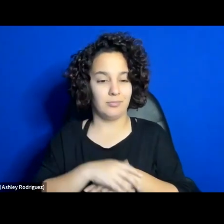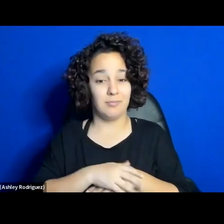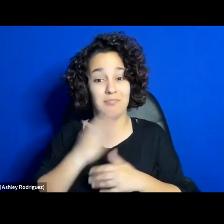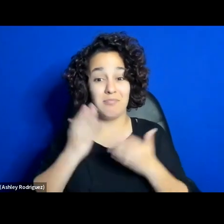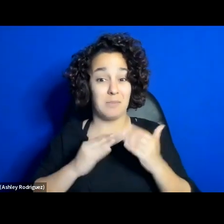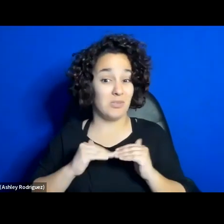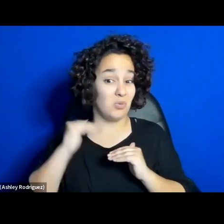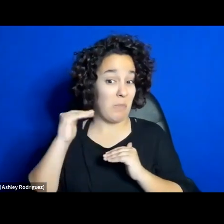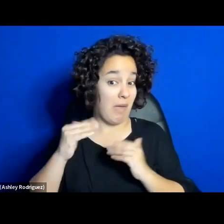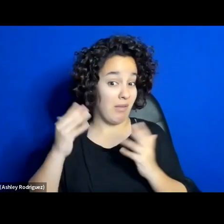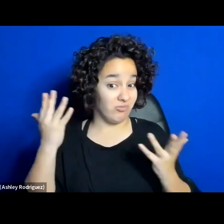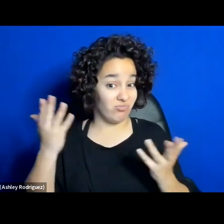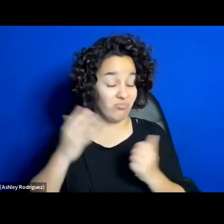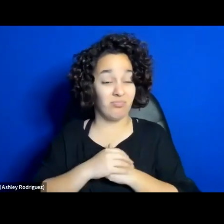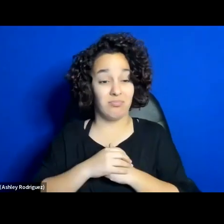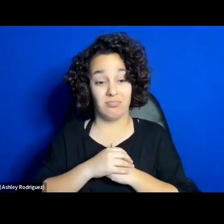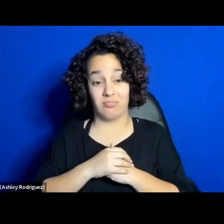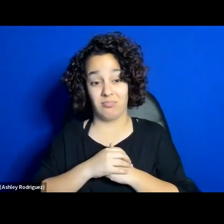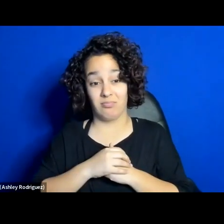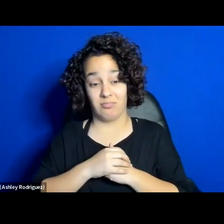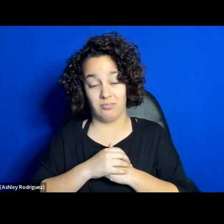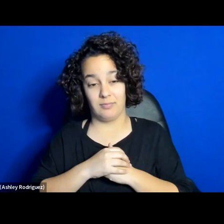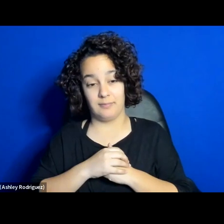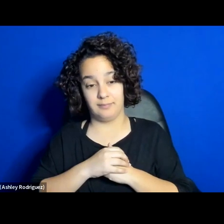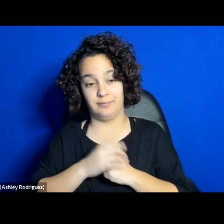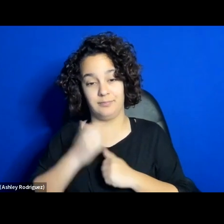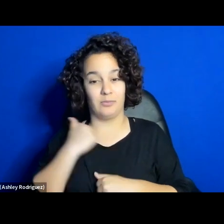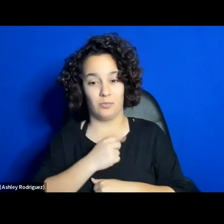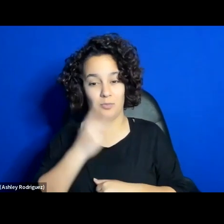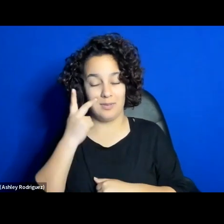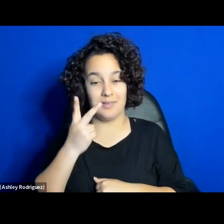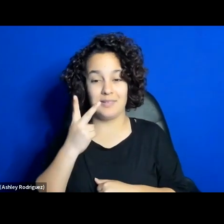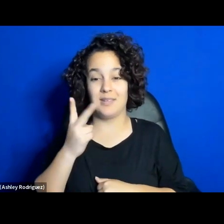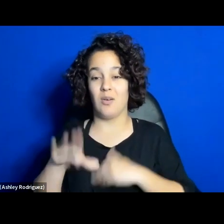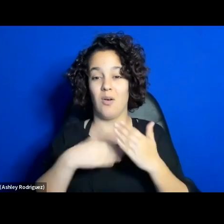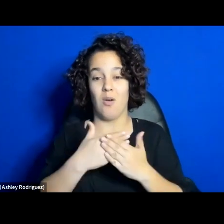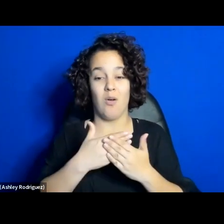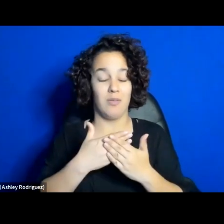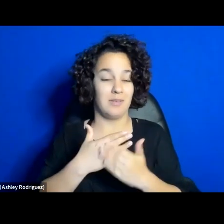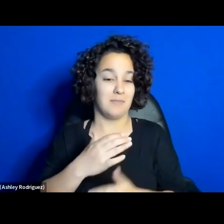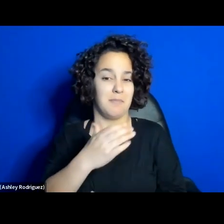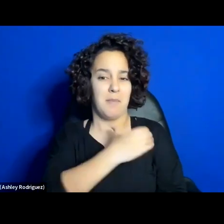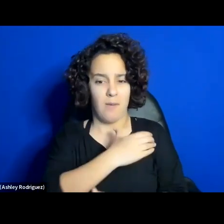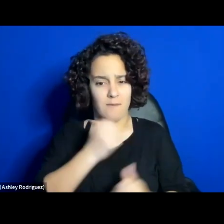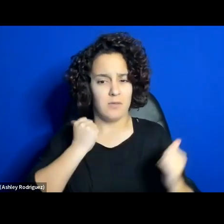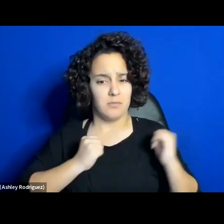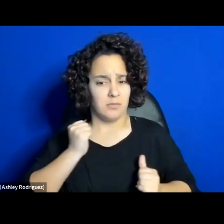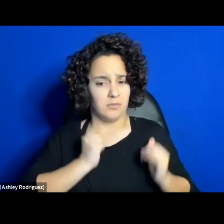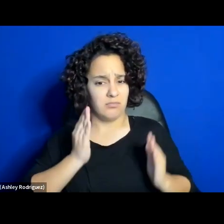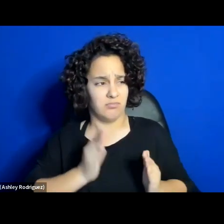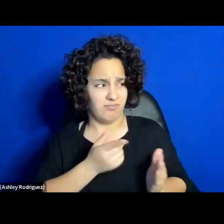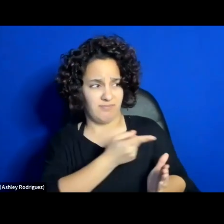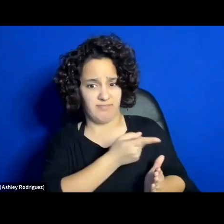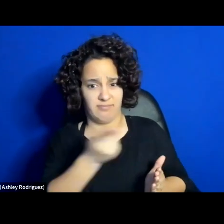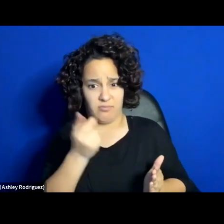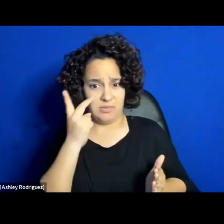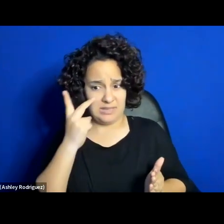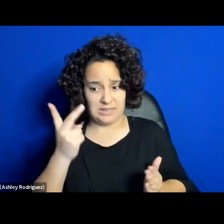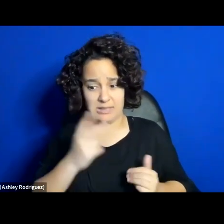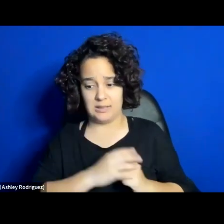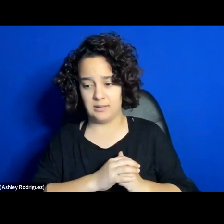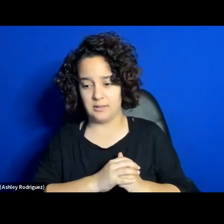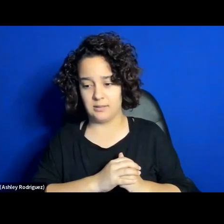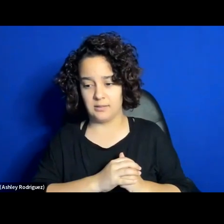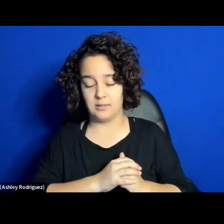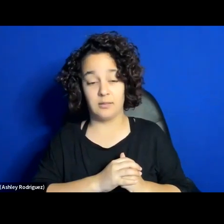much. Maybe we see that all these powerful performative acts are going on, you know, in various spaces, and